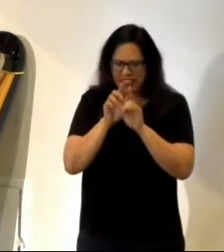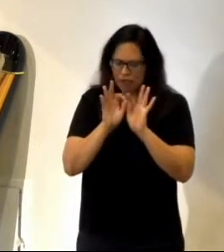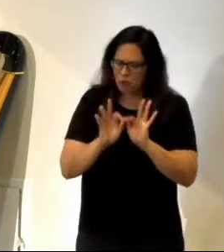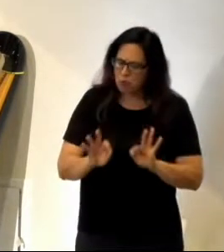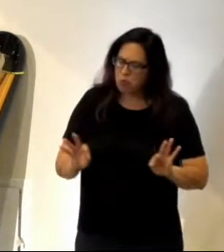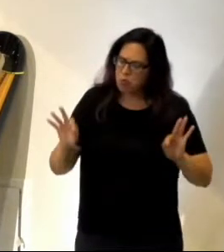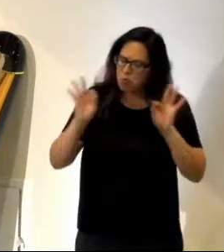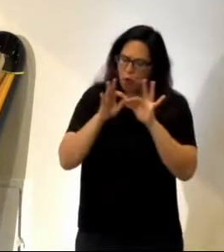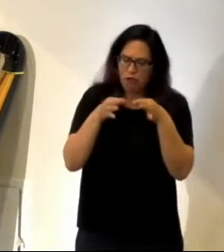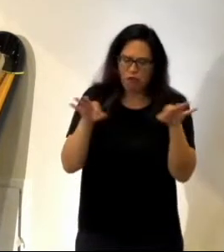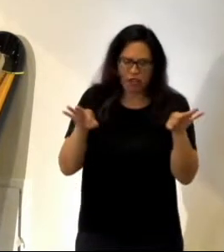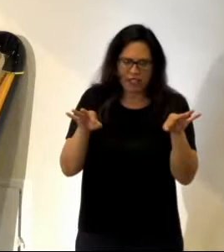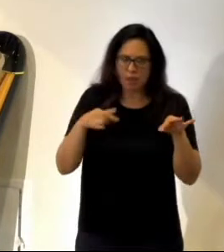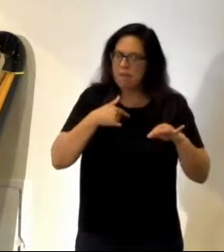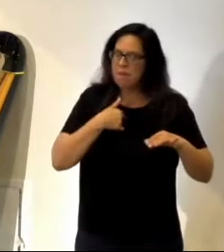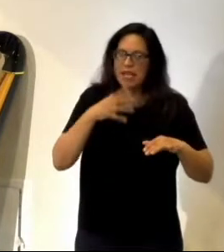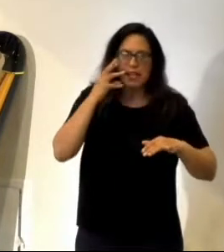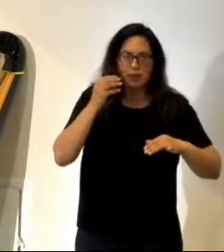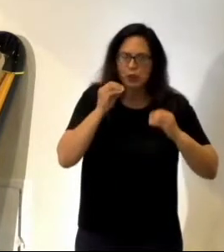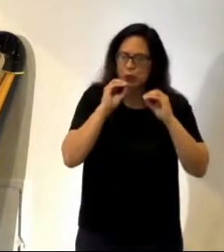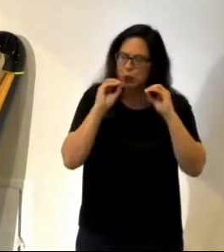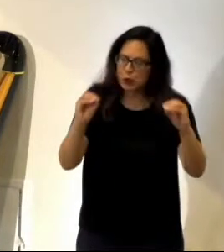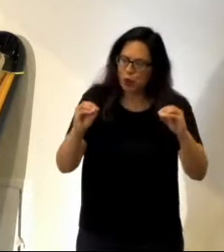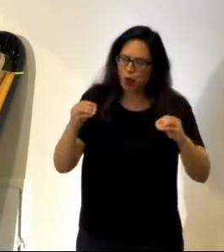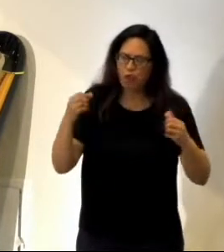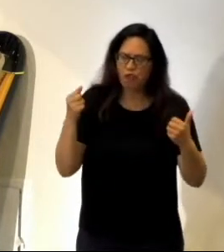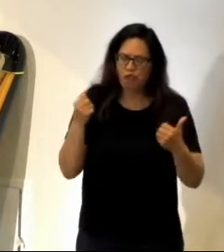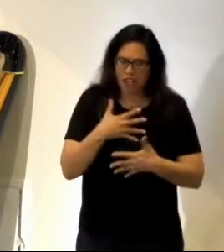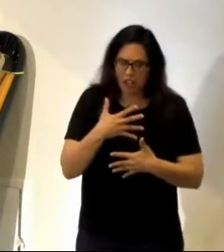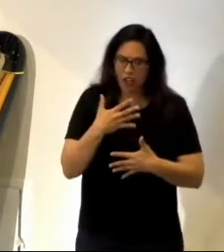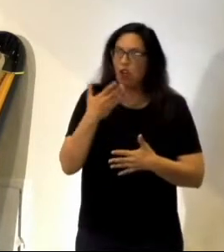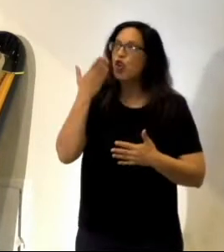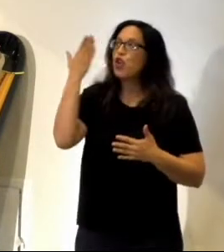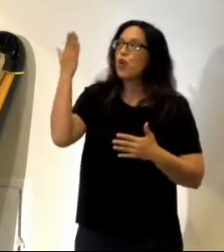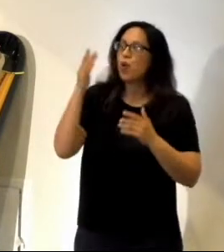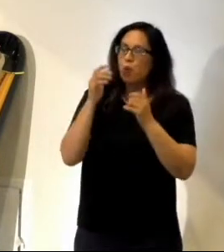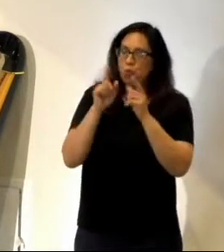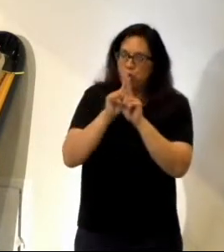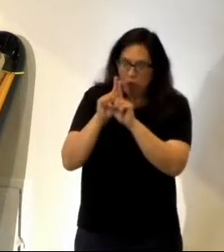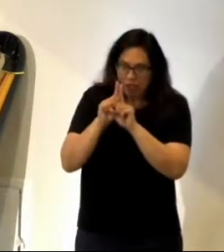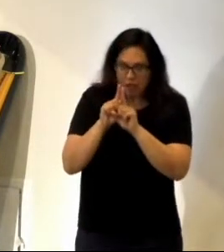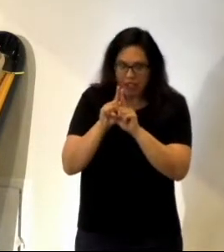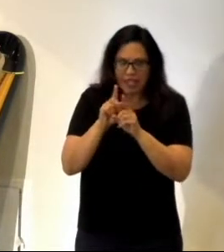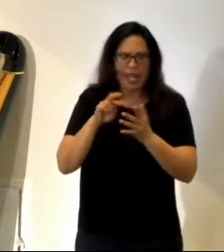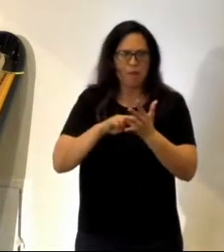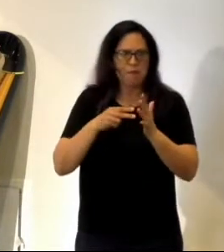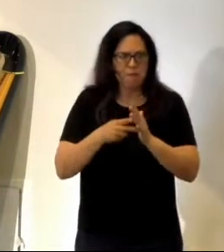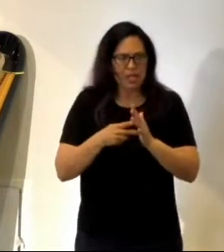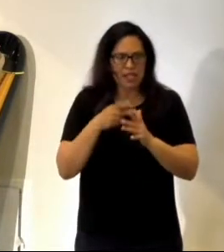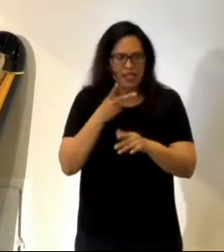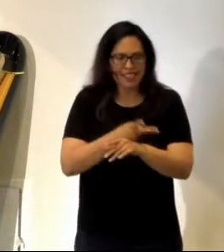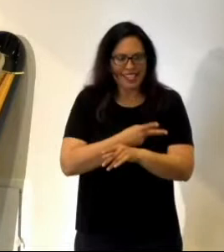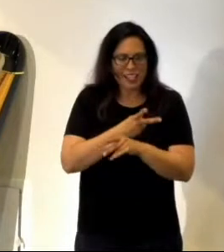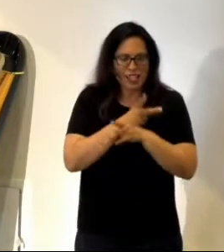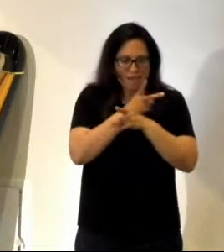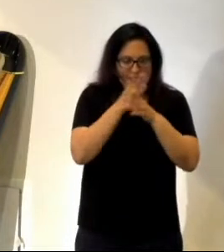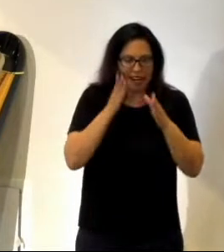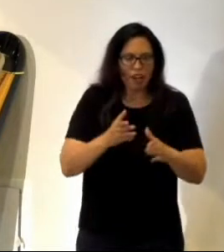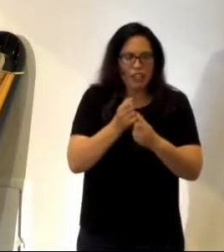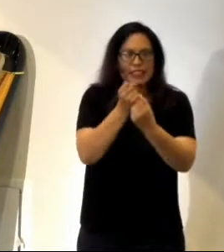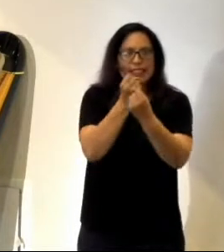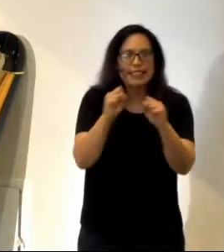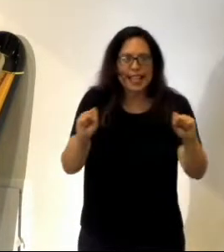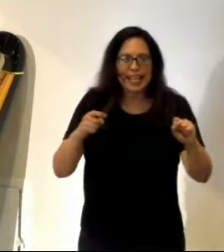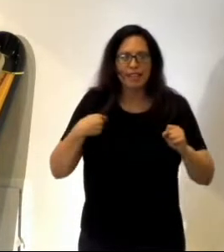I have no fear, for you are with me. This teaches us that the shepherd saves us. Now, what does he save us from?